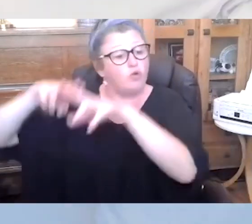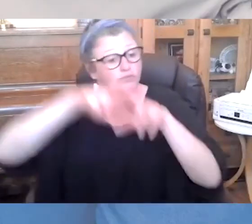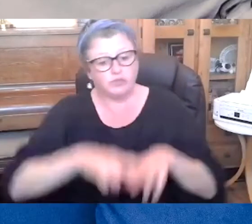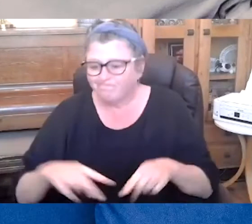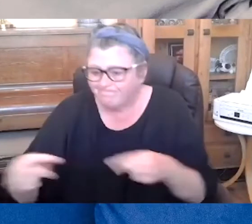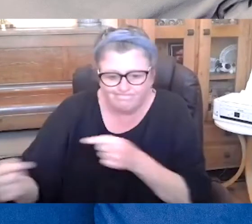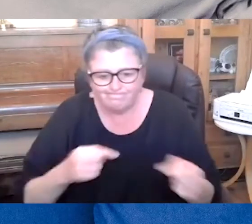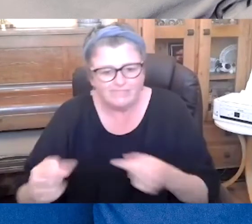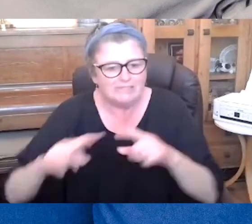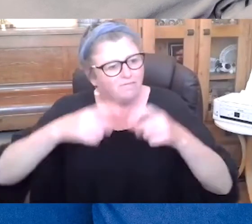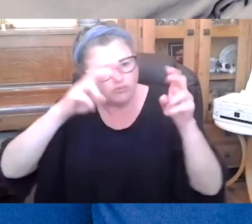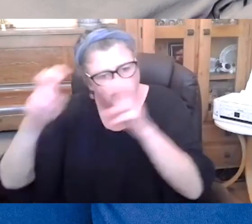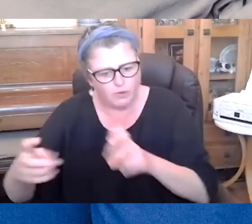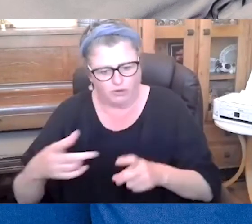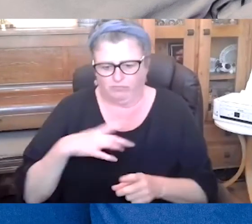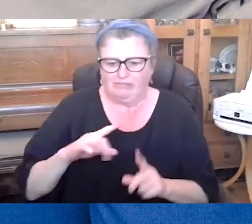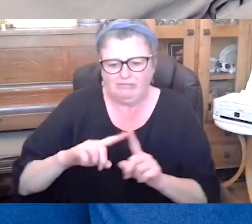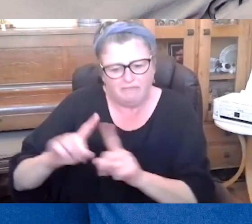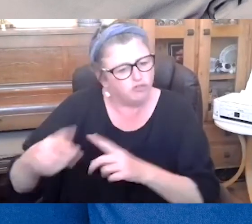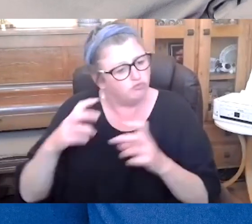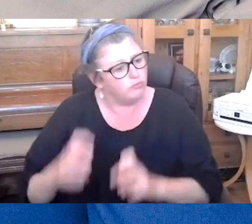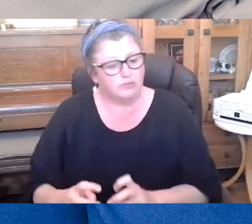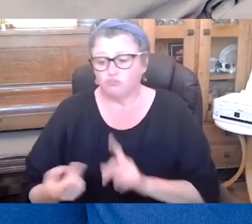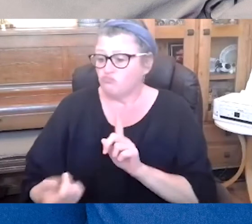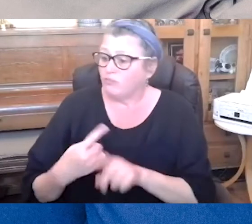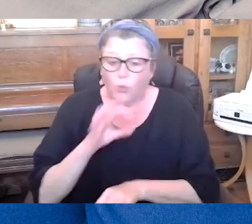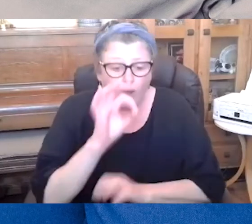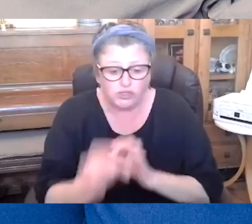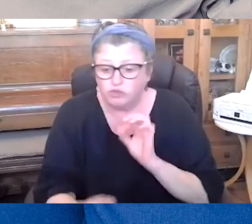made by members of our network as well as the wider public.